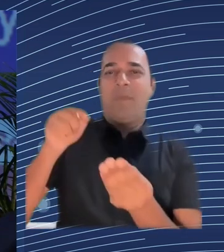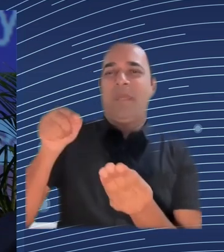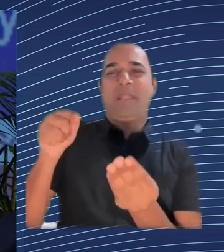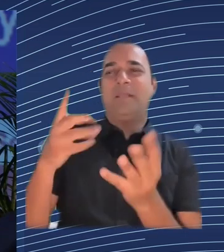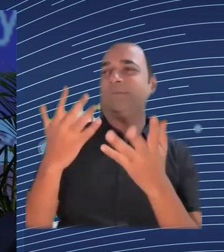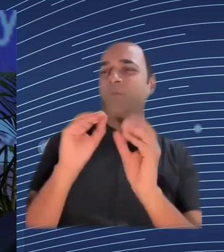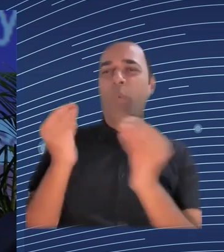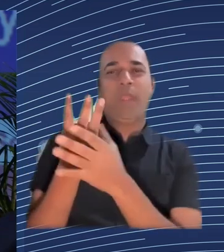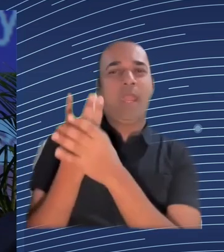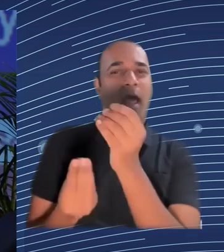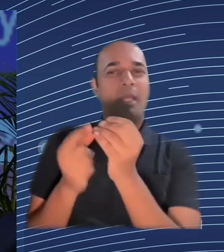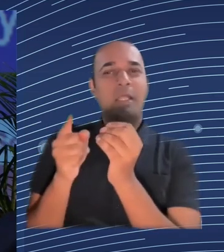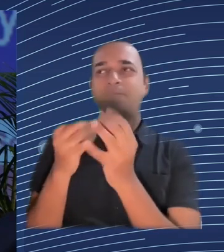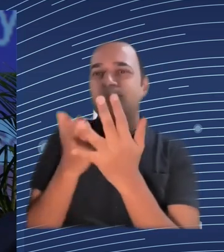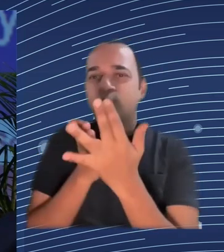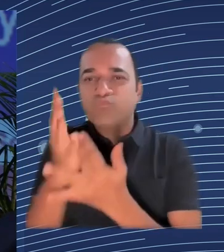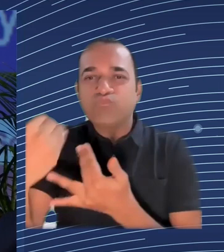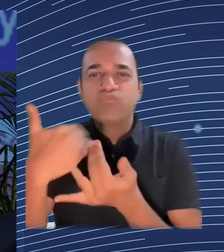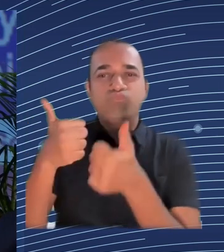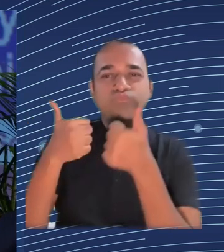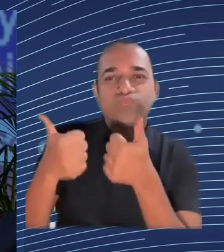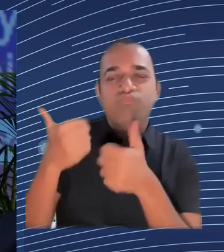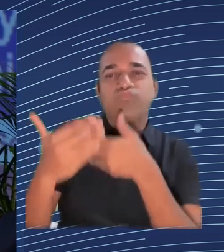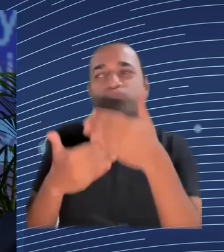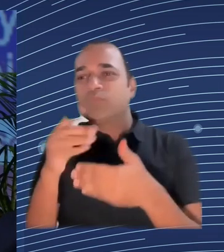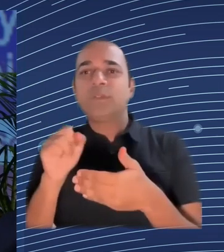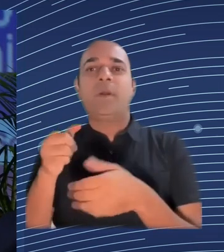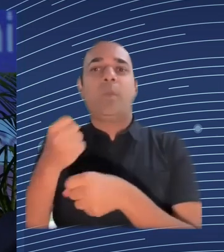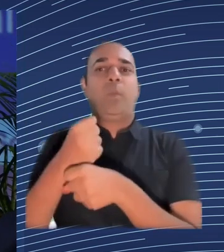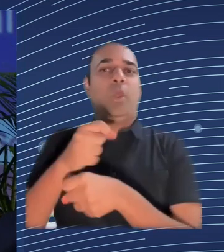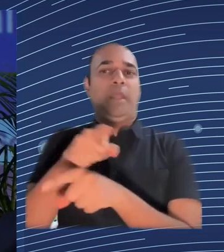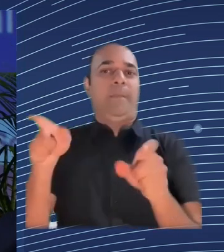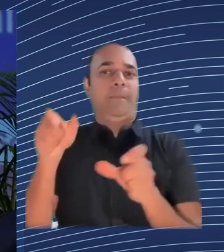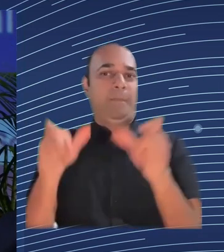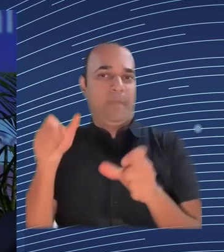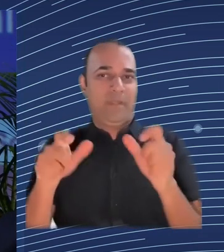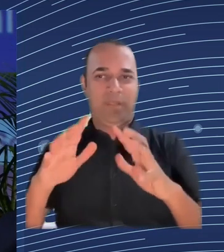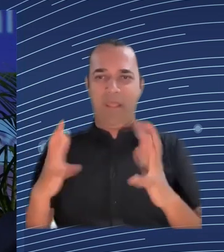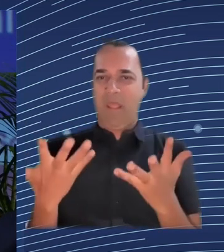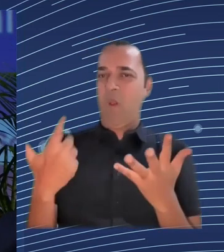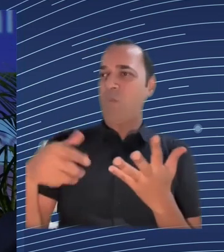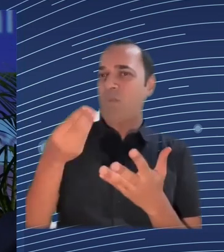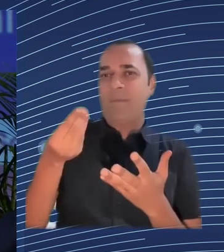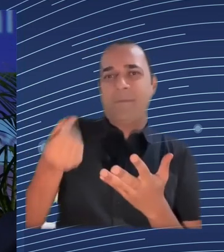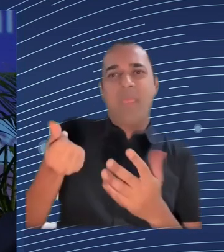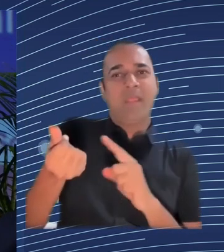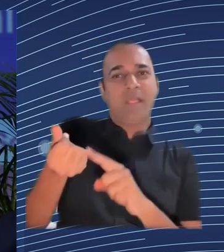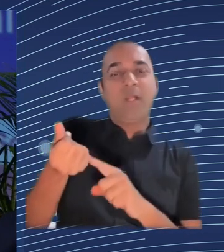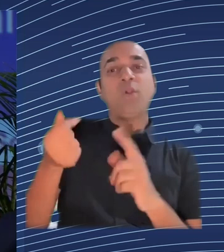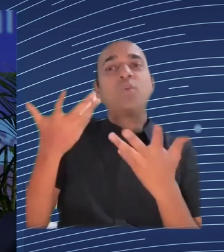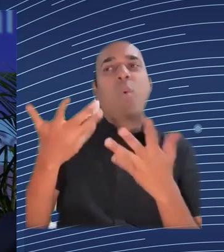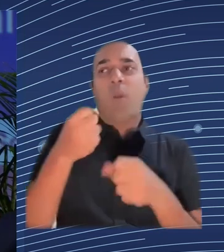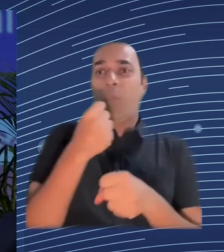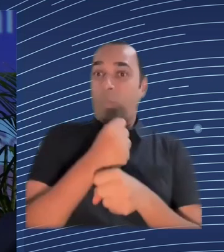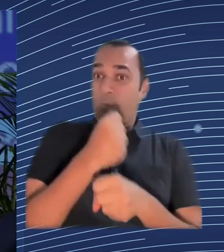and this situation is getting worse as AI and machine learning is applied in these platforms in the gig economy, these platforms